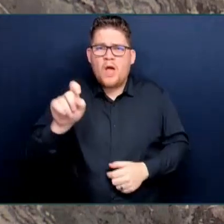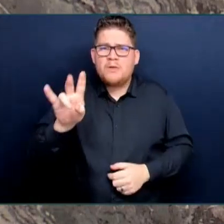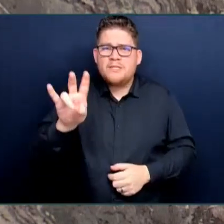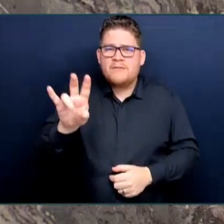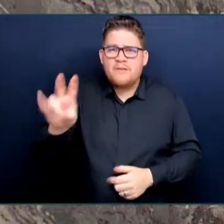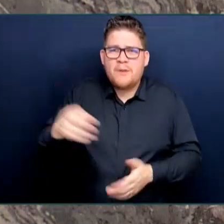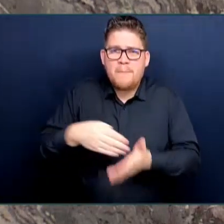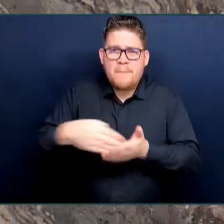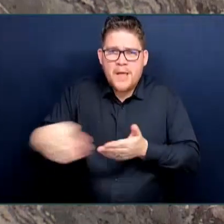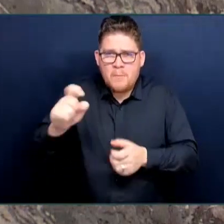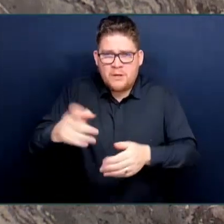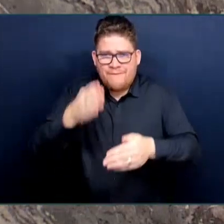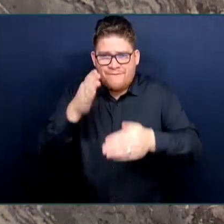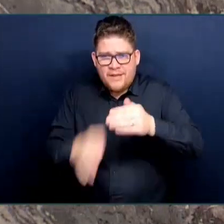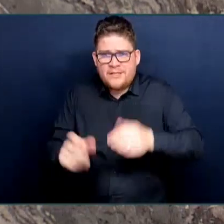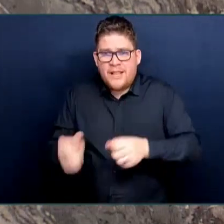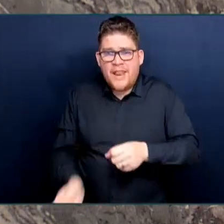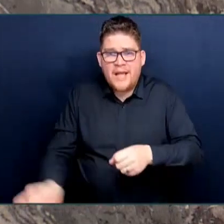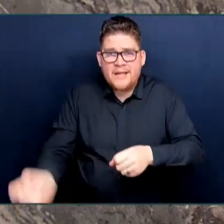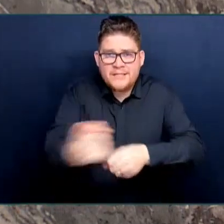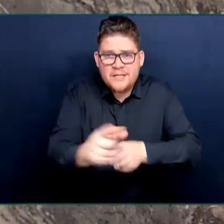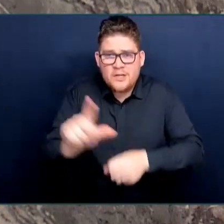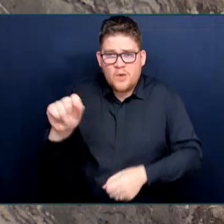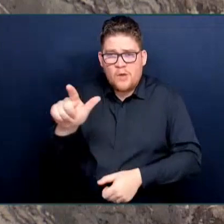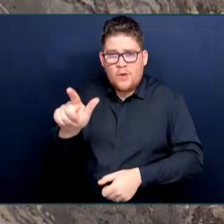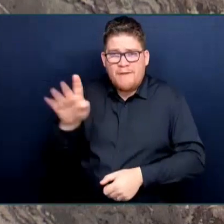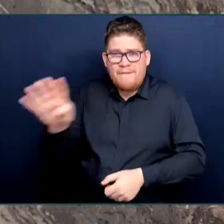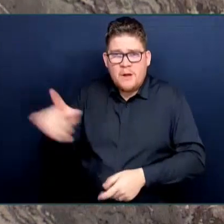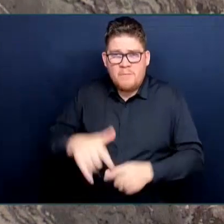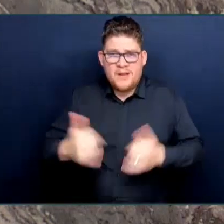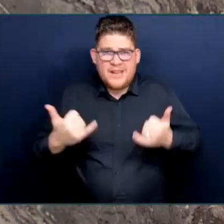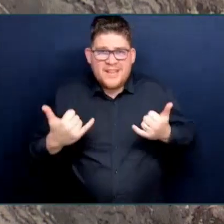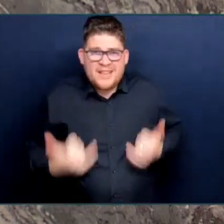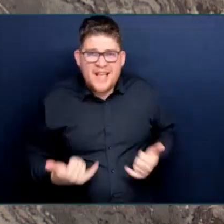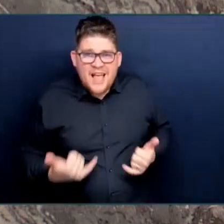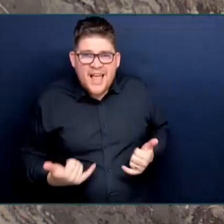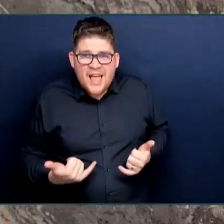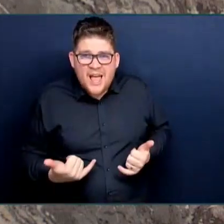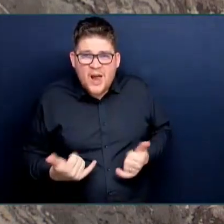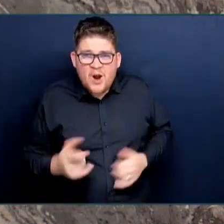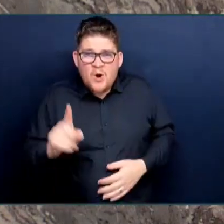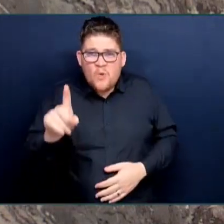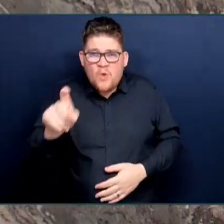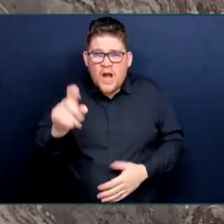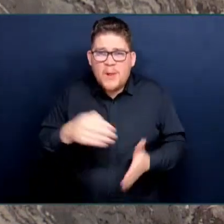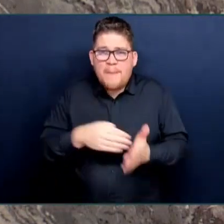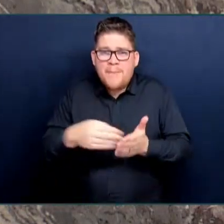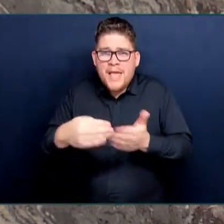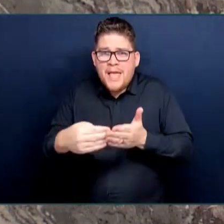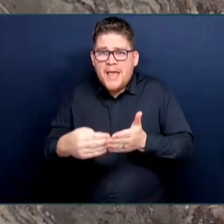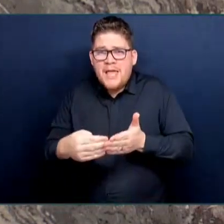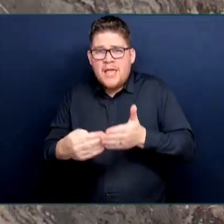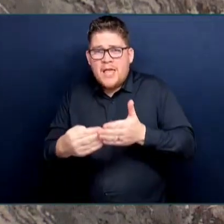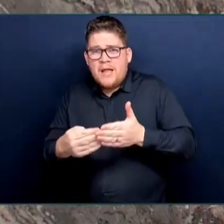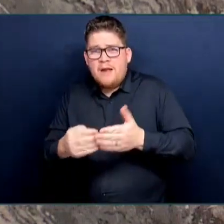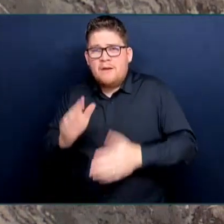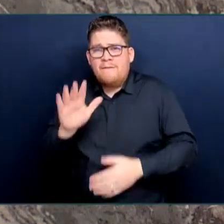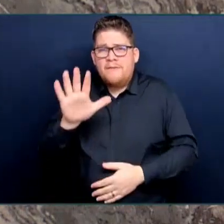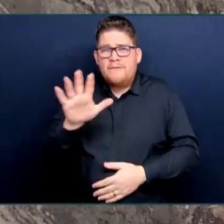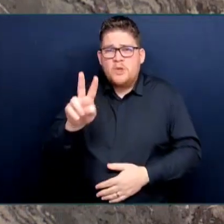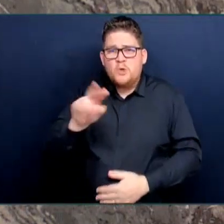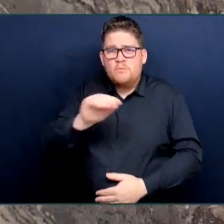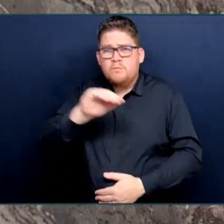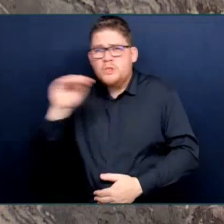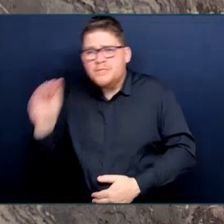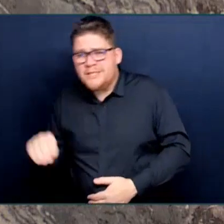said a moment ago, it's already nearly $100 million, or 52% over budget, and construction hasn't started. Meanwhile,